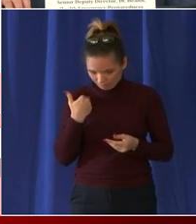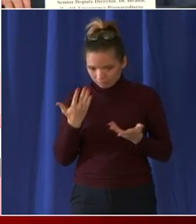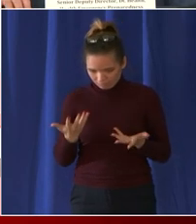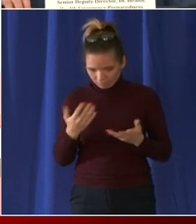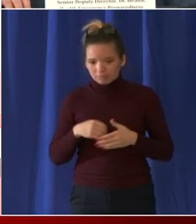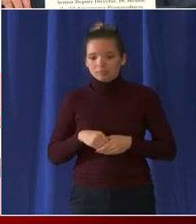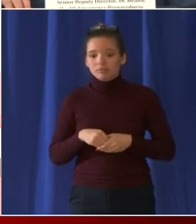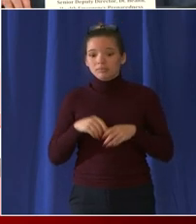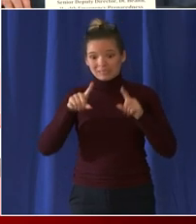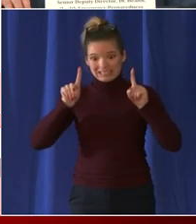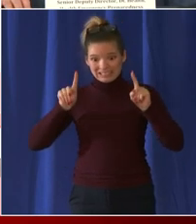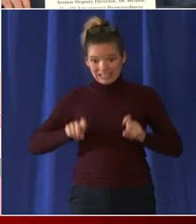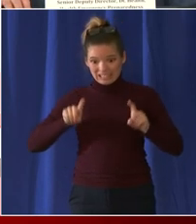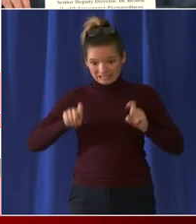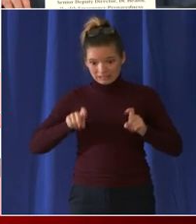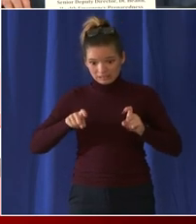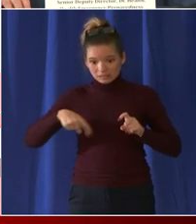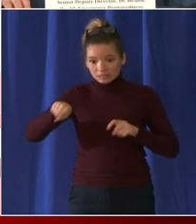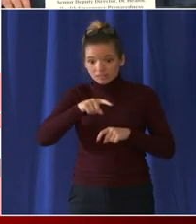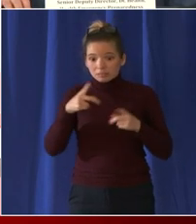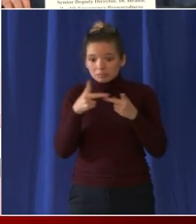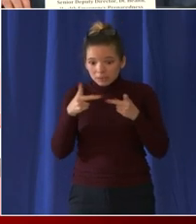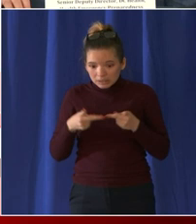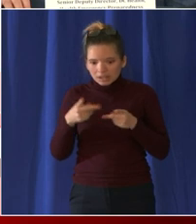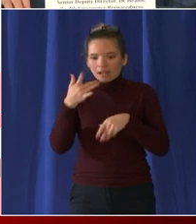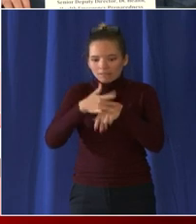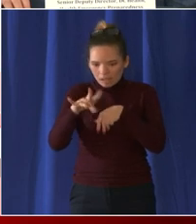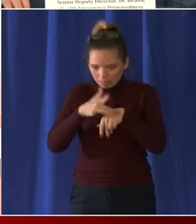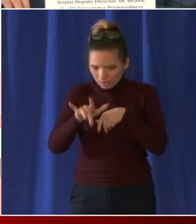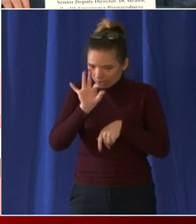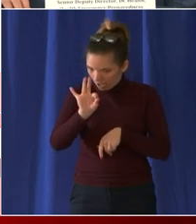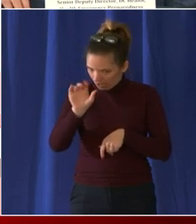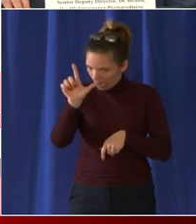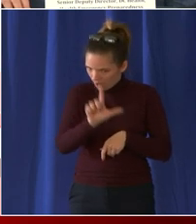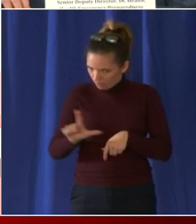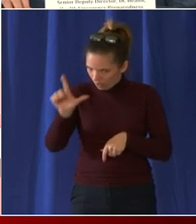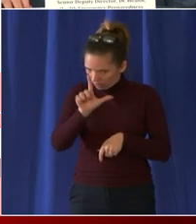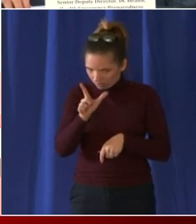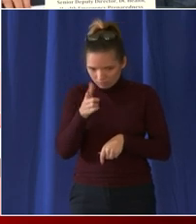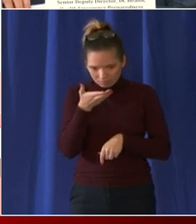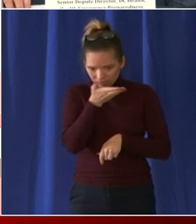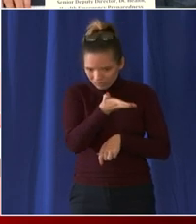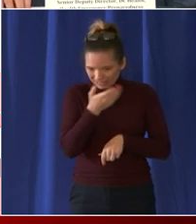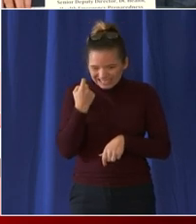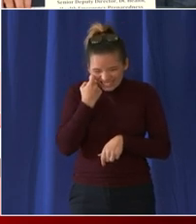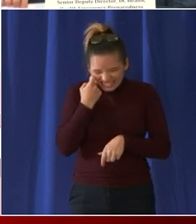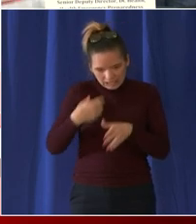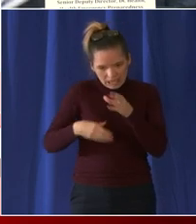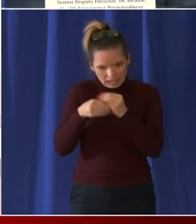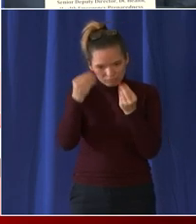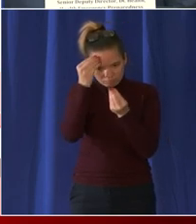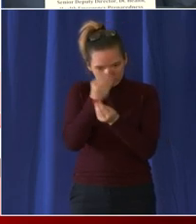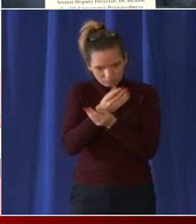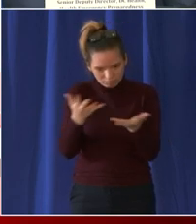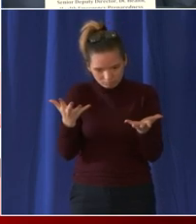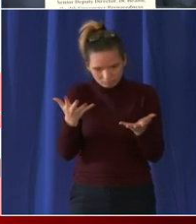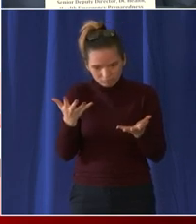available at the nine libraries and we did this week add Southwest library as one of those locations